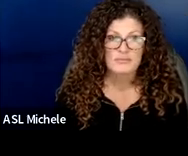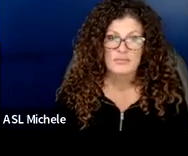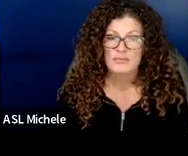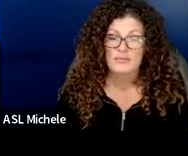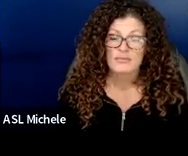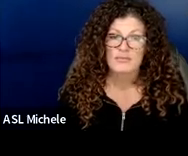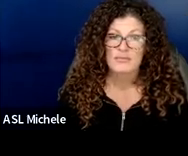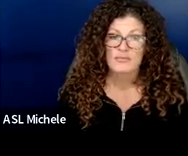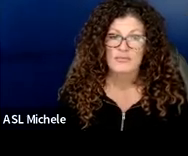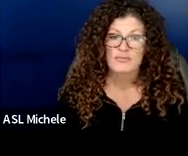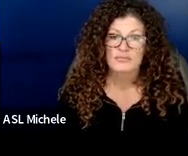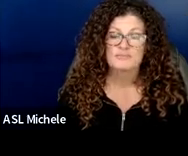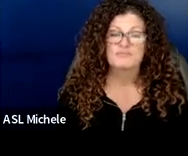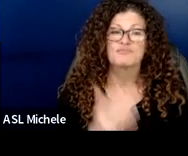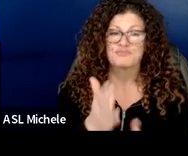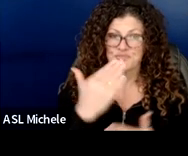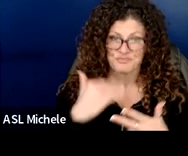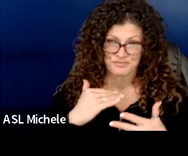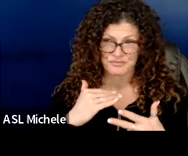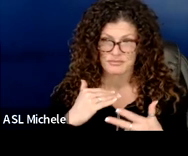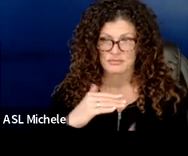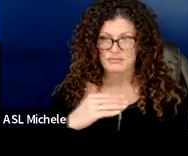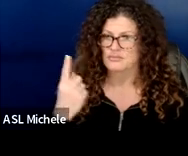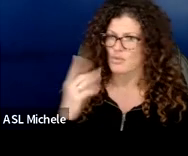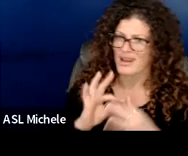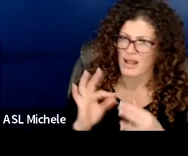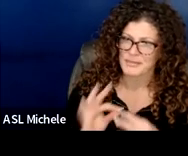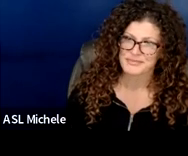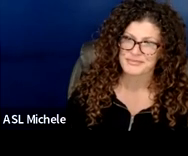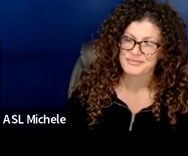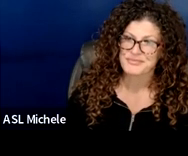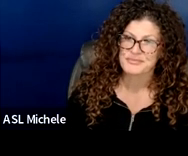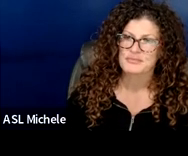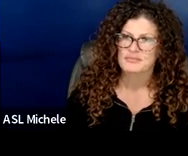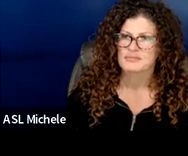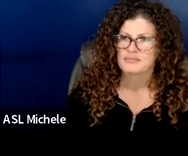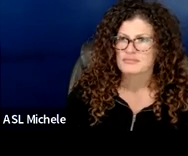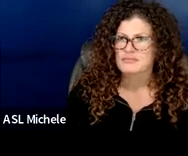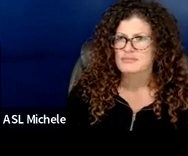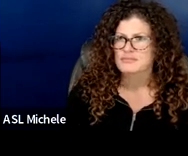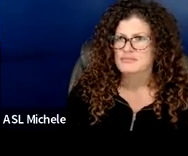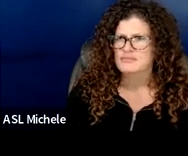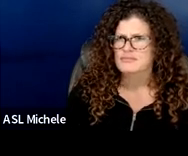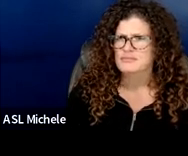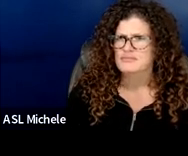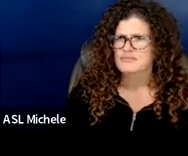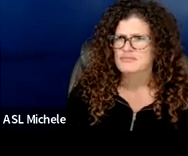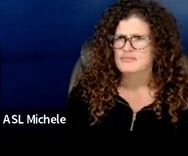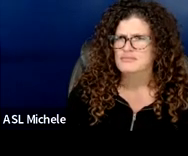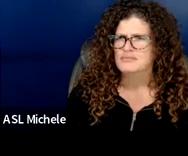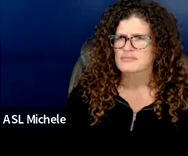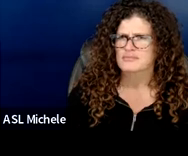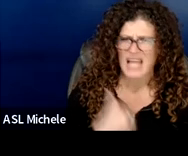keeping that in mind the next section is that i have a comment actually yes ma'am um so i understood this a little